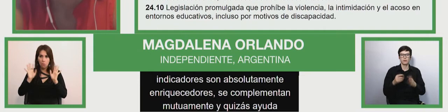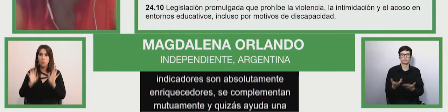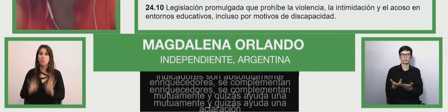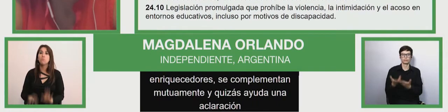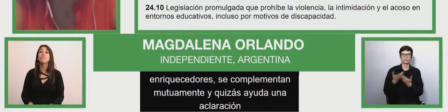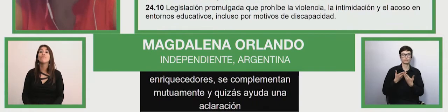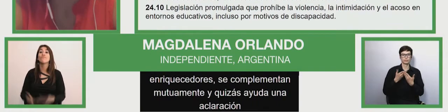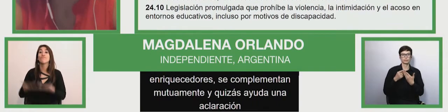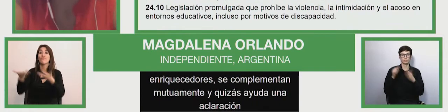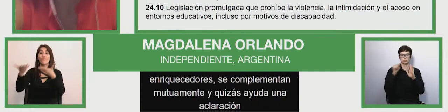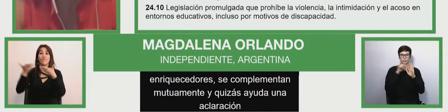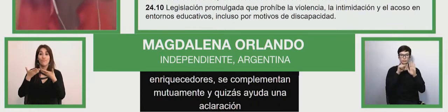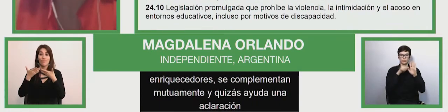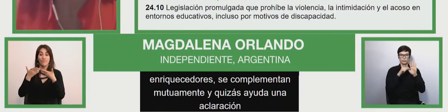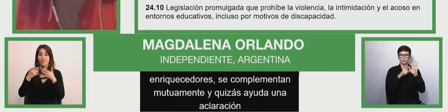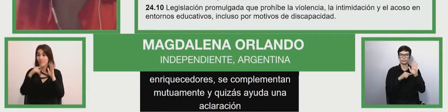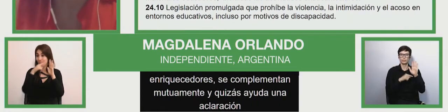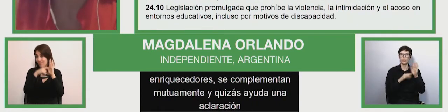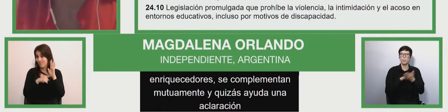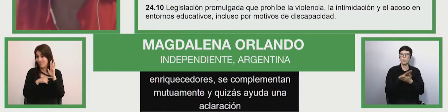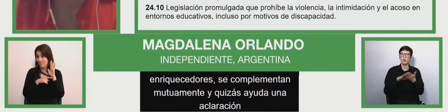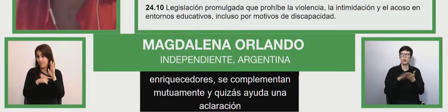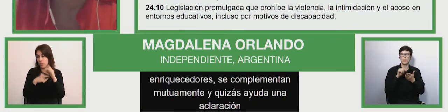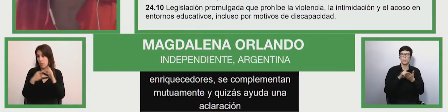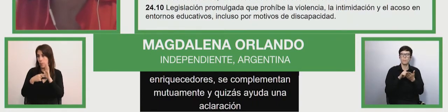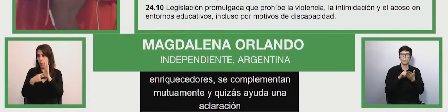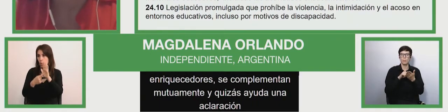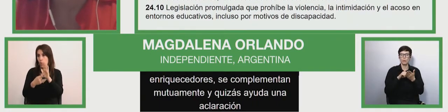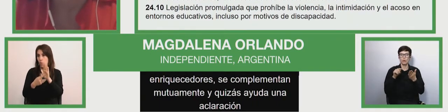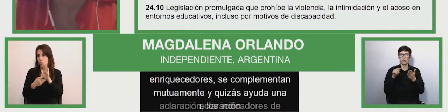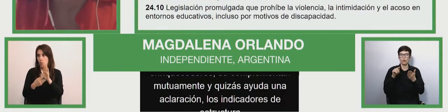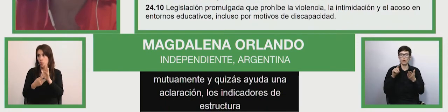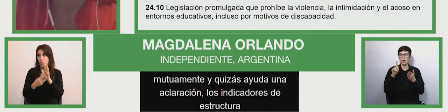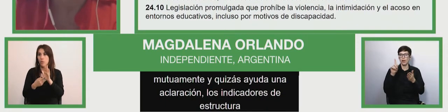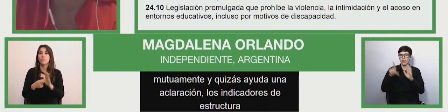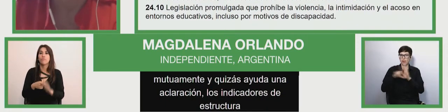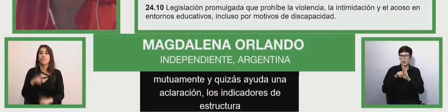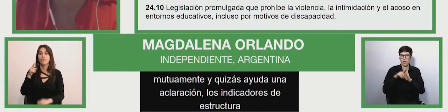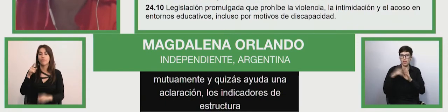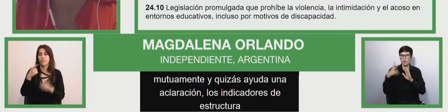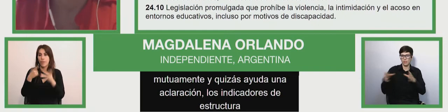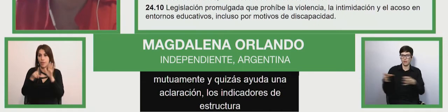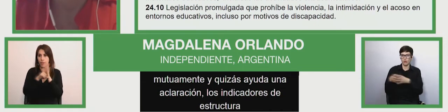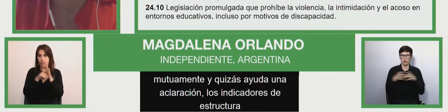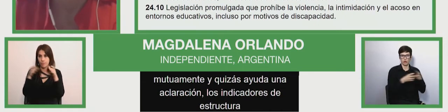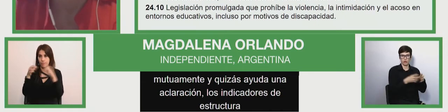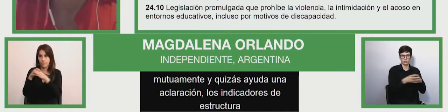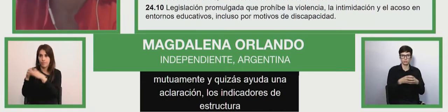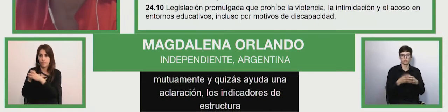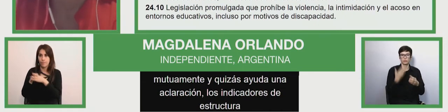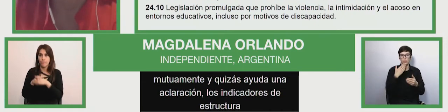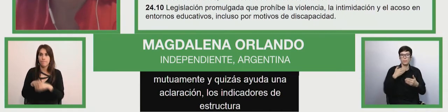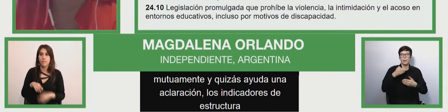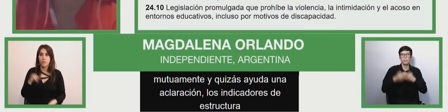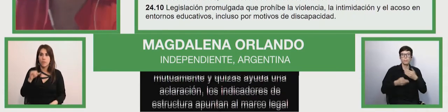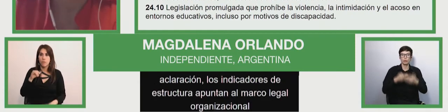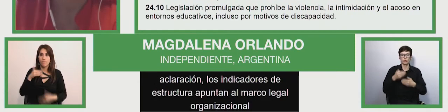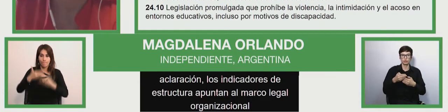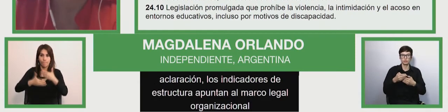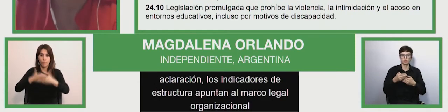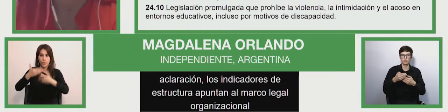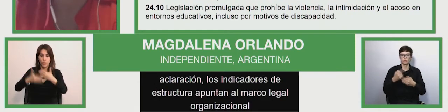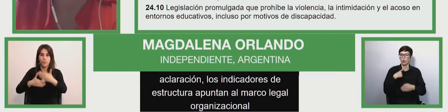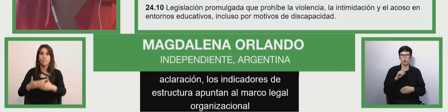uh indicators aim at the organizational framework the process we didn't put them here